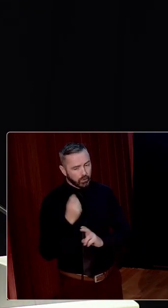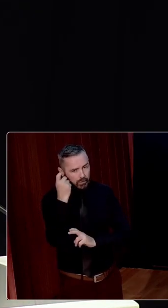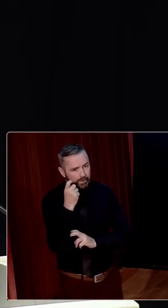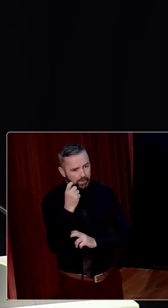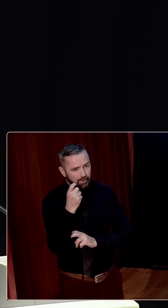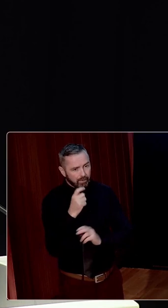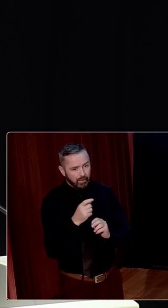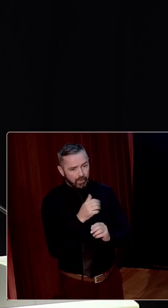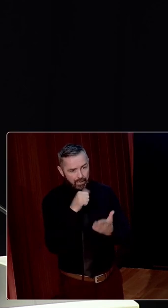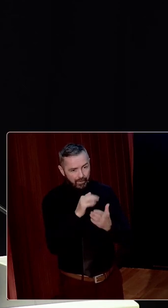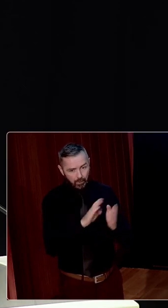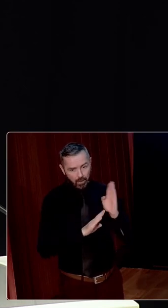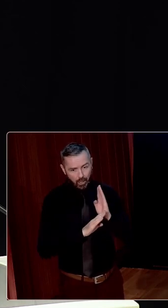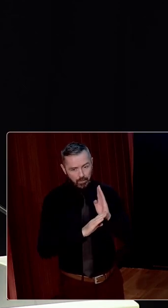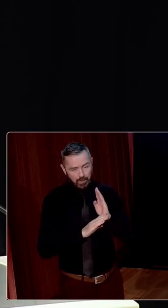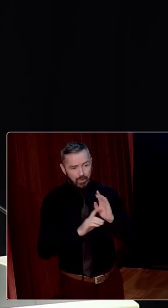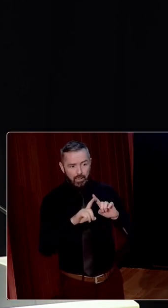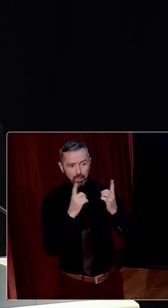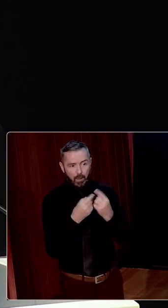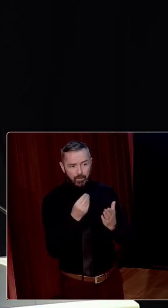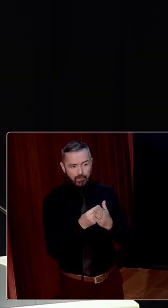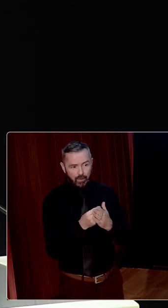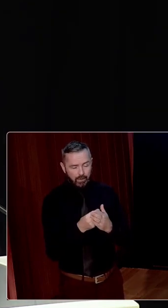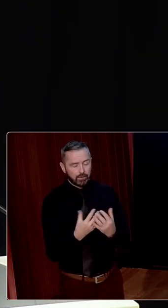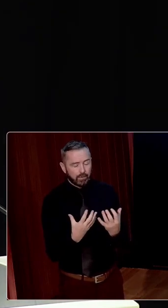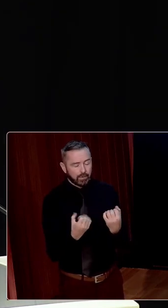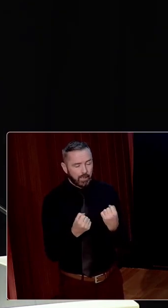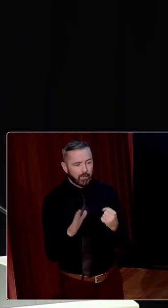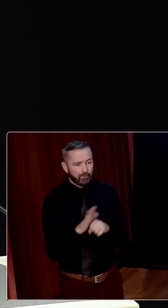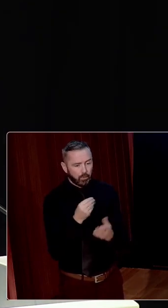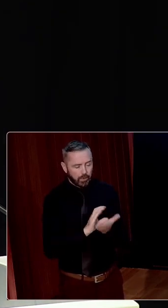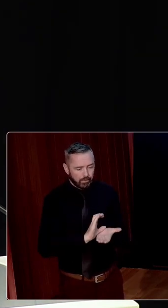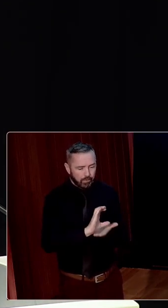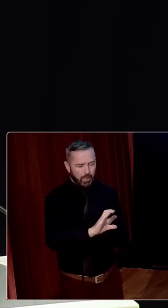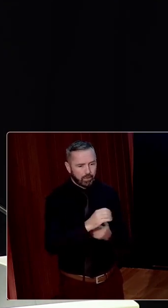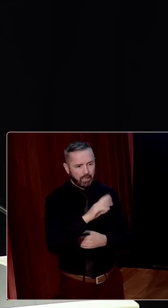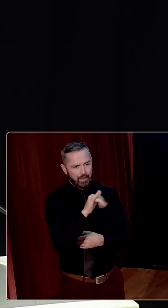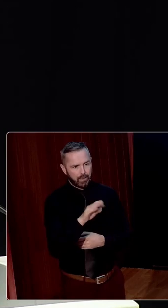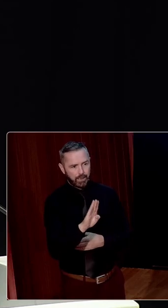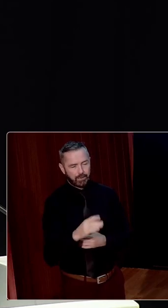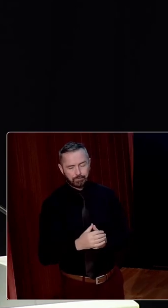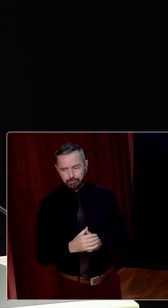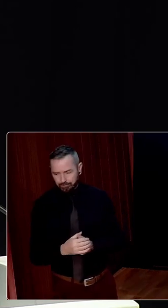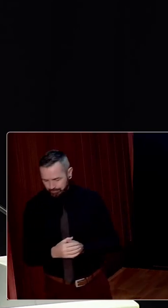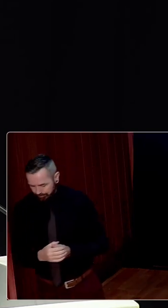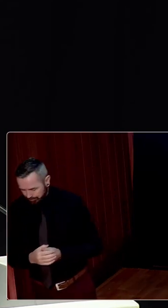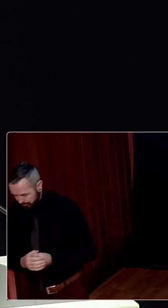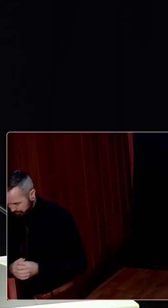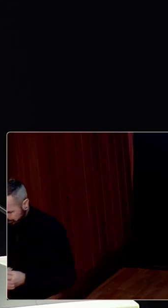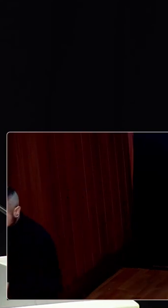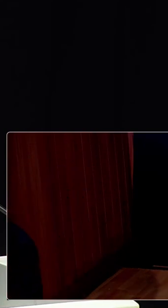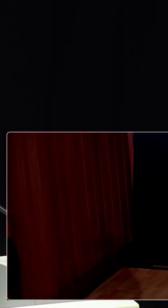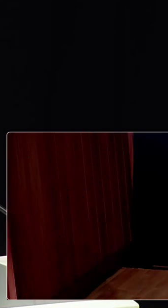The Department of Finance relented and the full gratuity was paid to Catherine. This archive, though, makes one